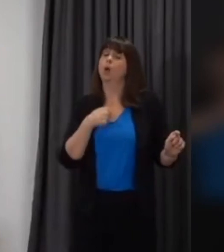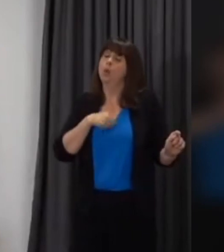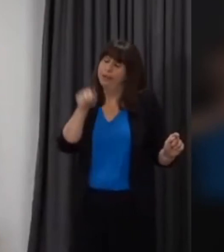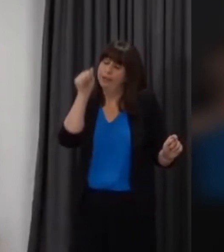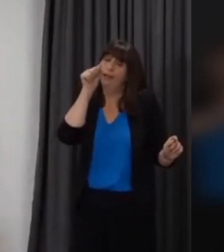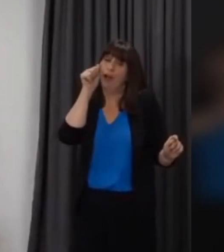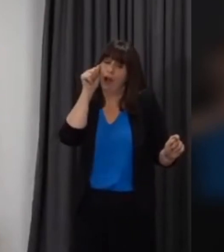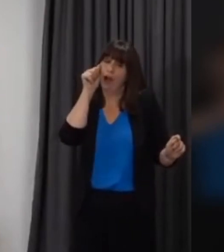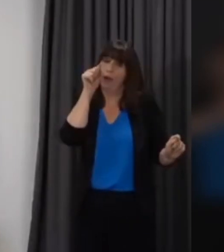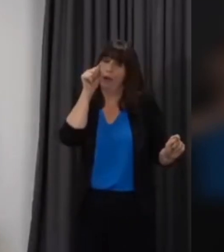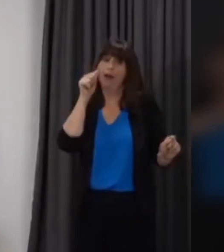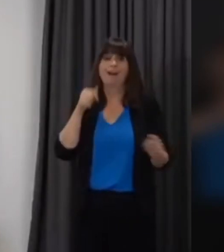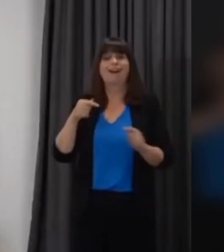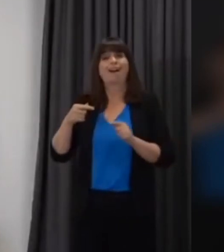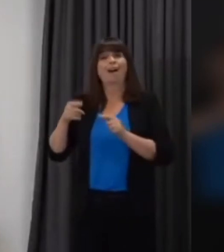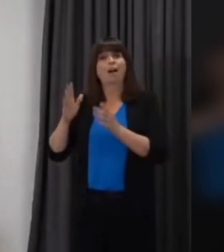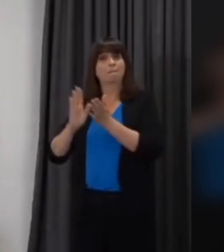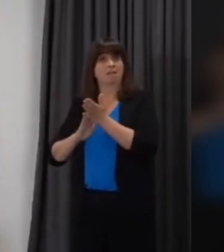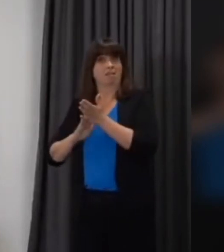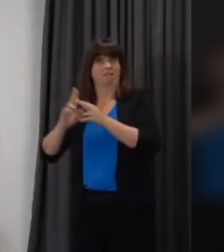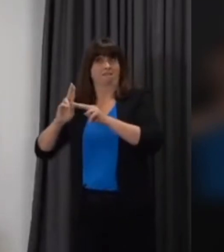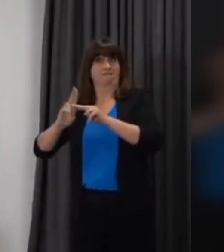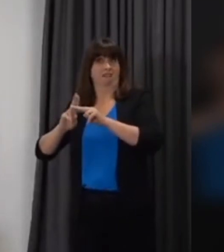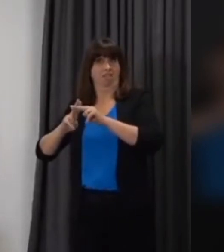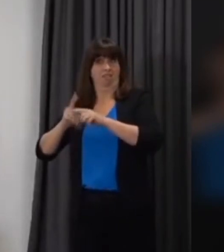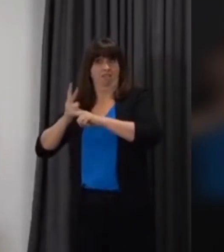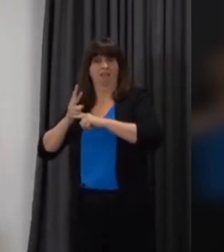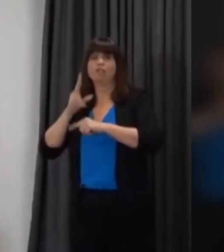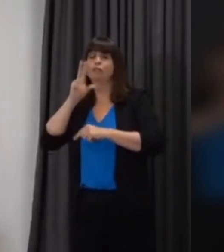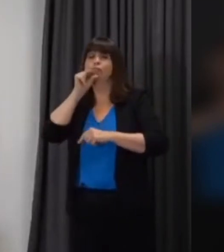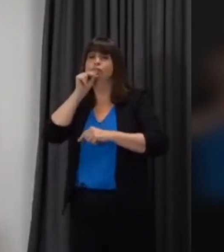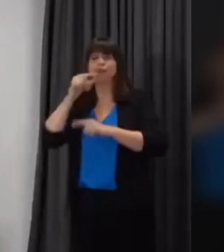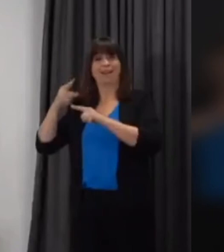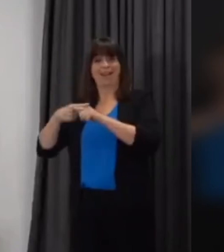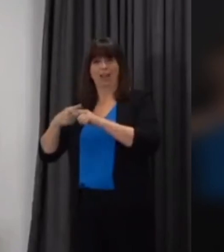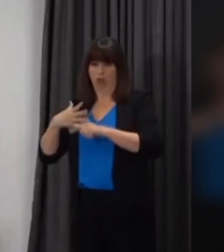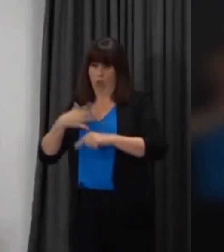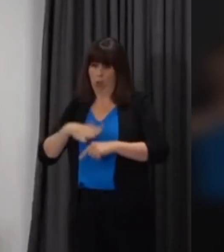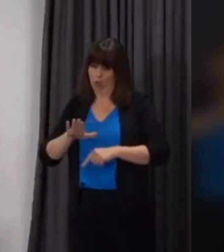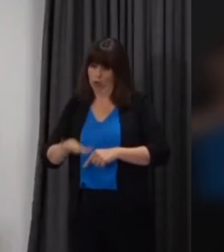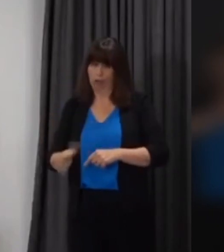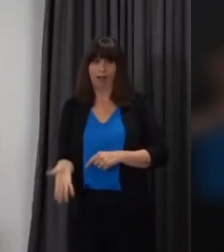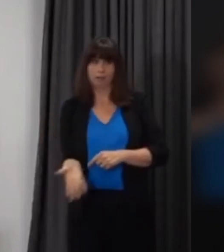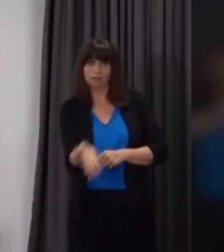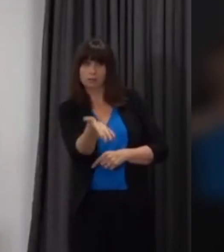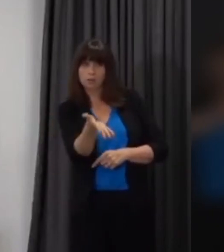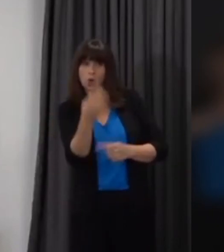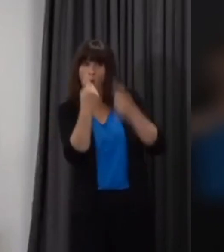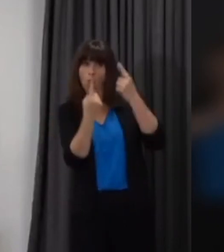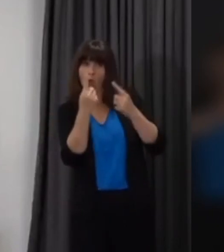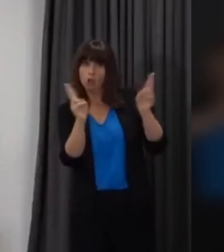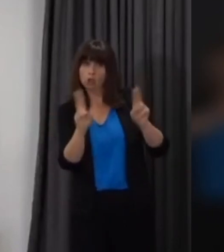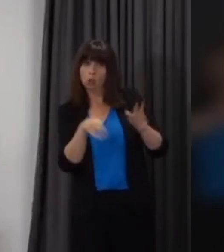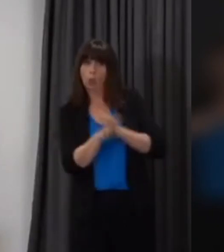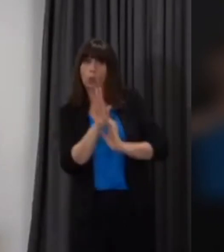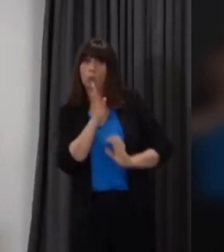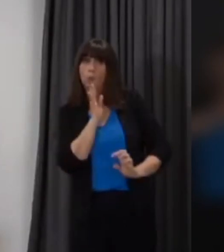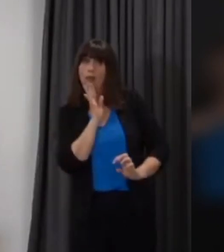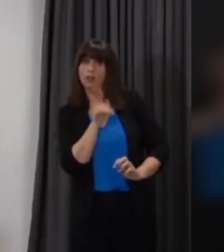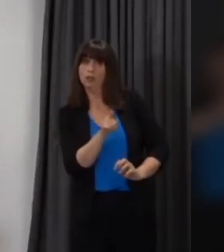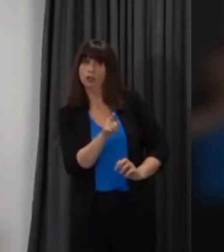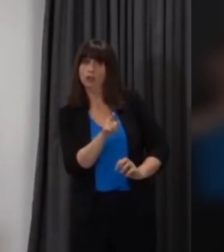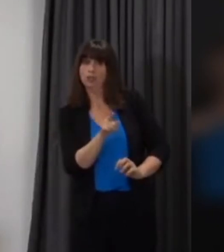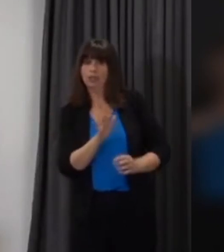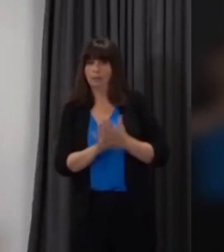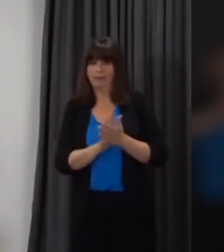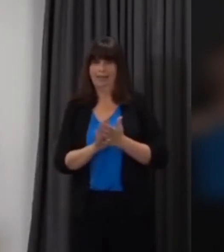absolutely that for english-speaking parents who've made a very positive choice to educate their children uh through the medium of welsh this can be a particularly